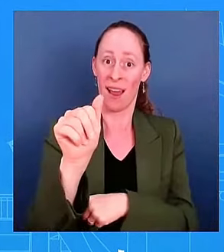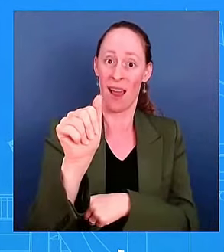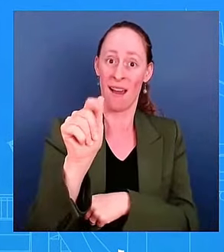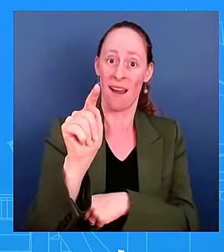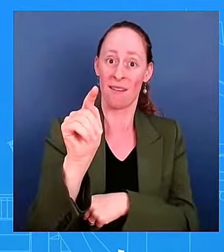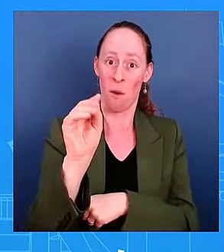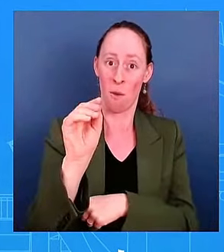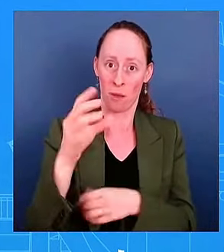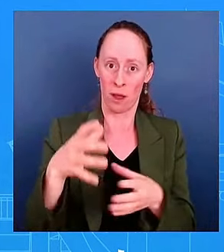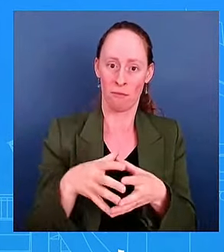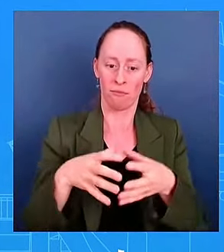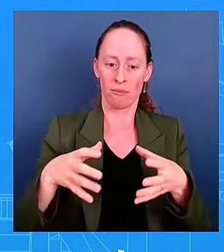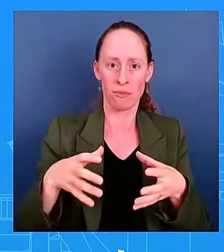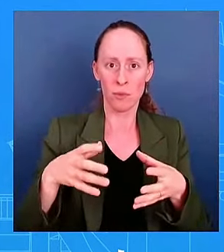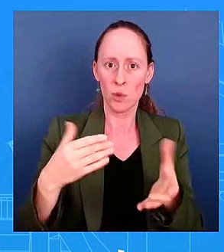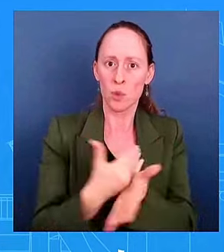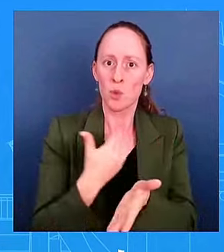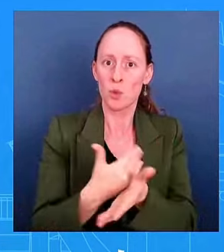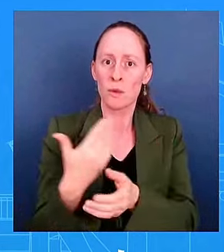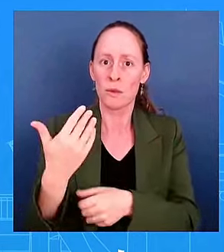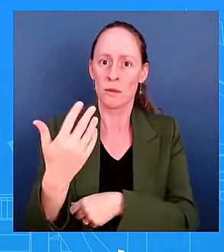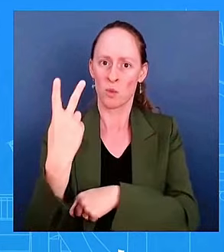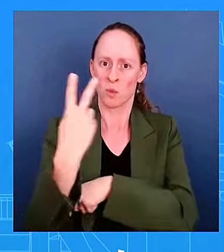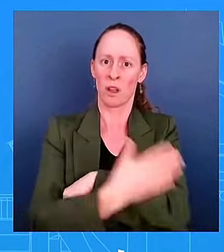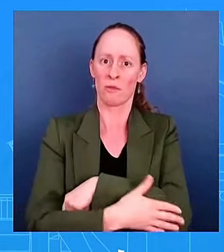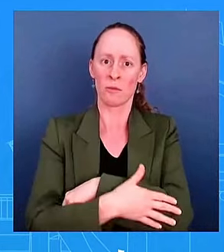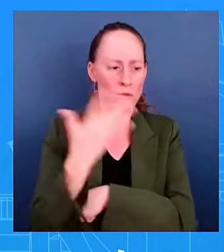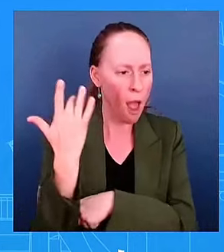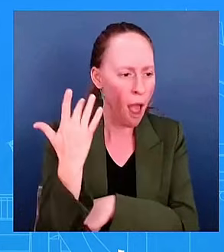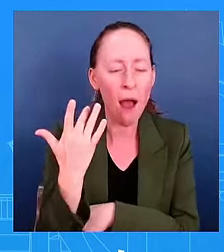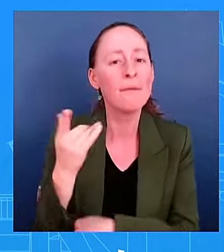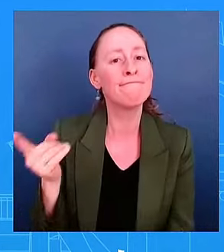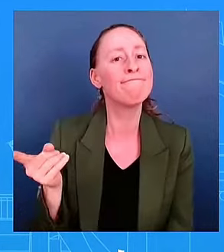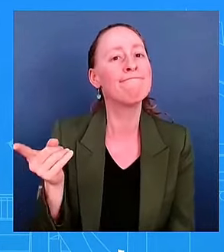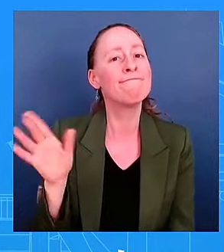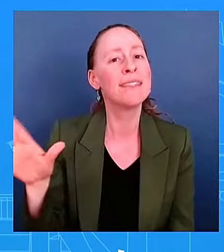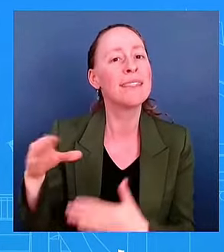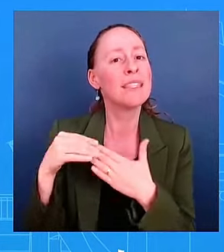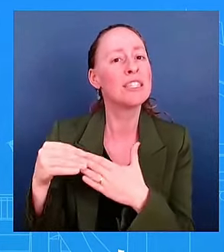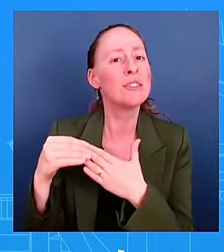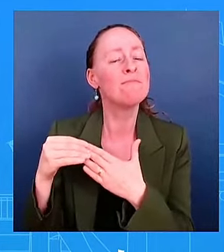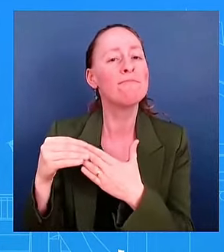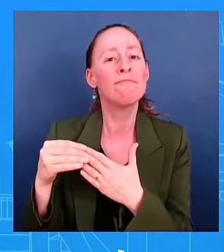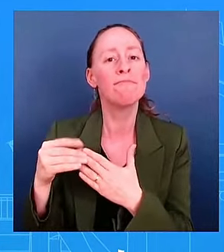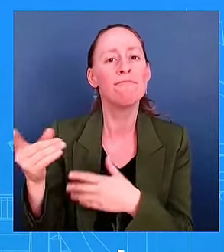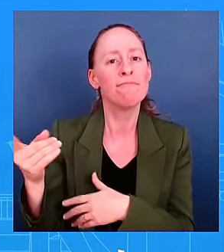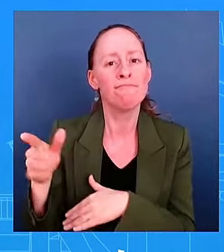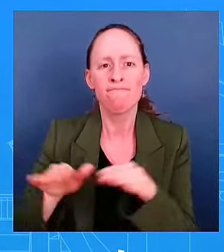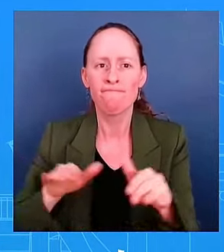to note as well. And so, look, you're going to see the president